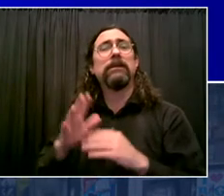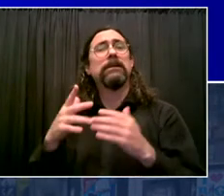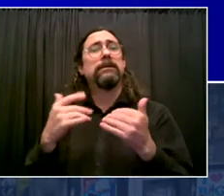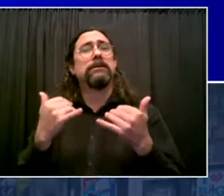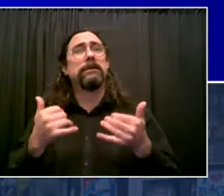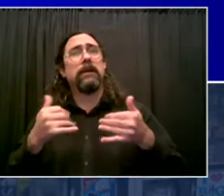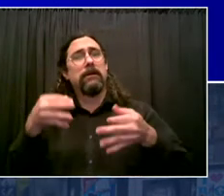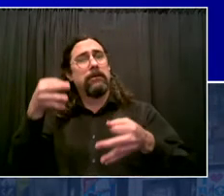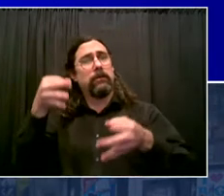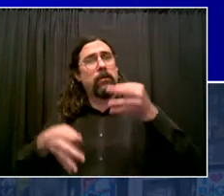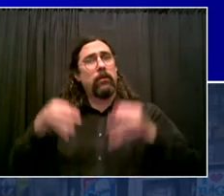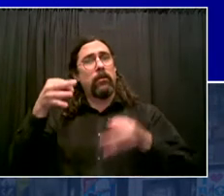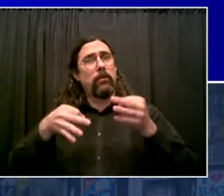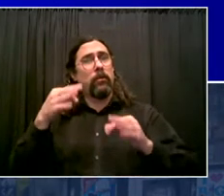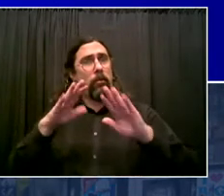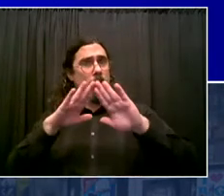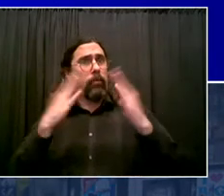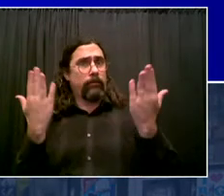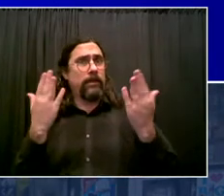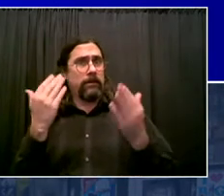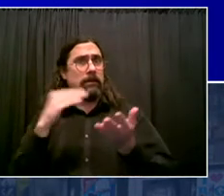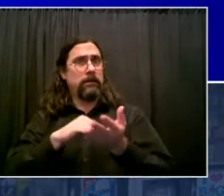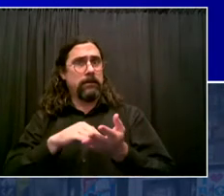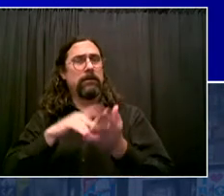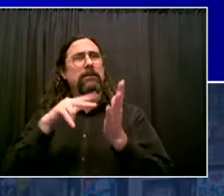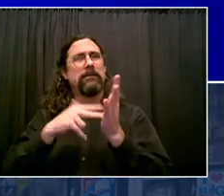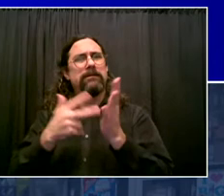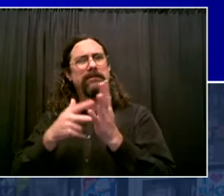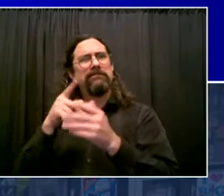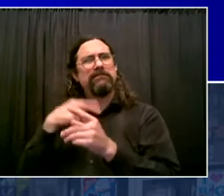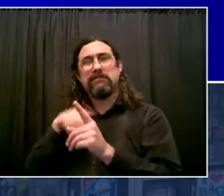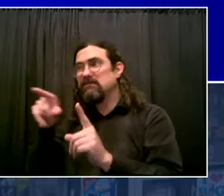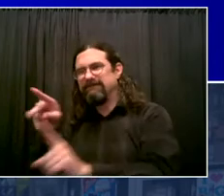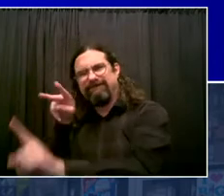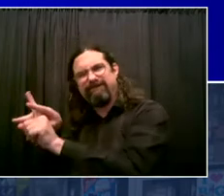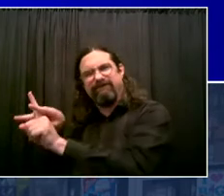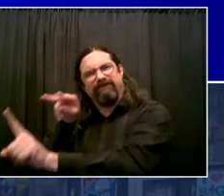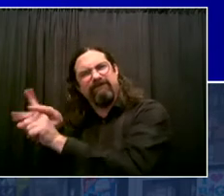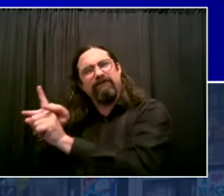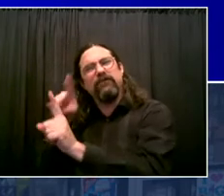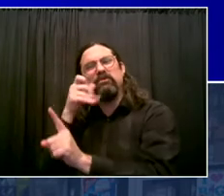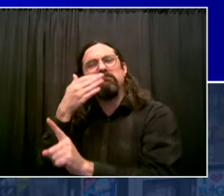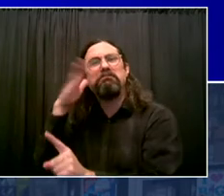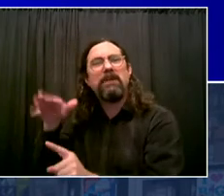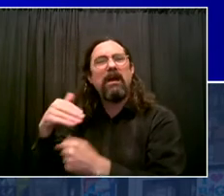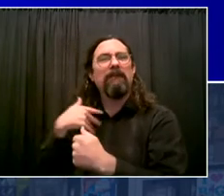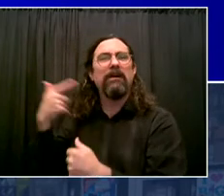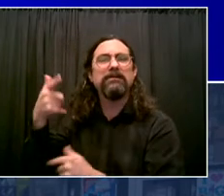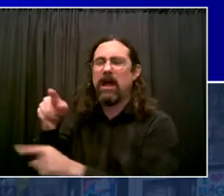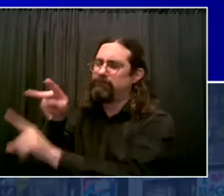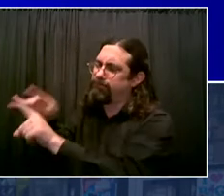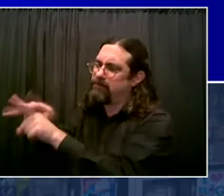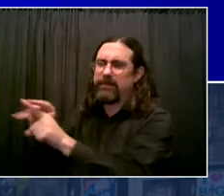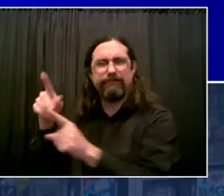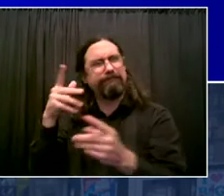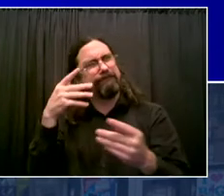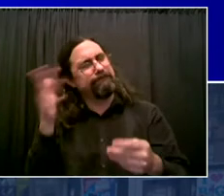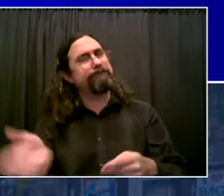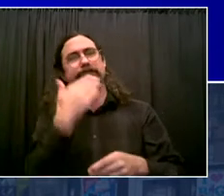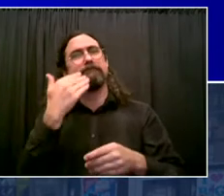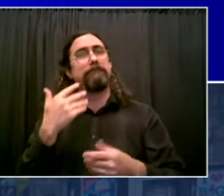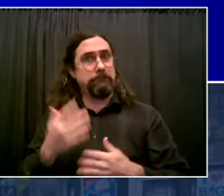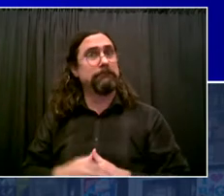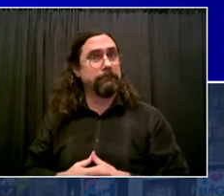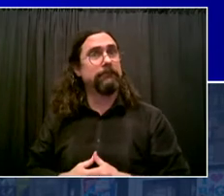space, whatever they needed. We need the courts at full strength, so there are real consequences. These are things that are all